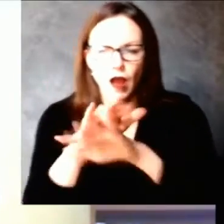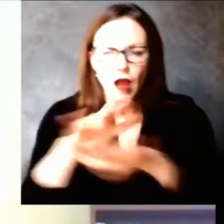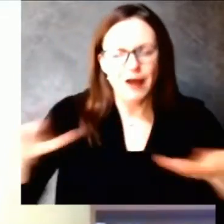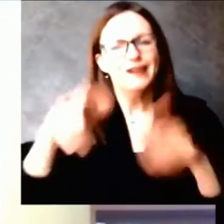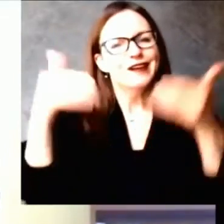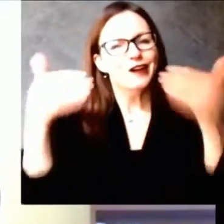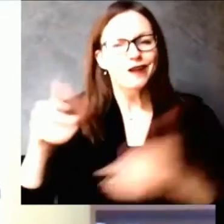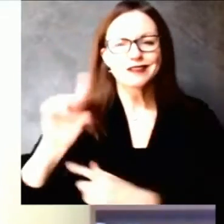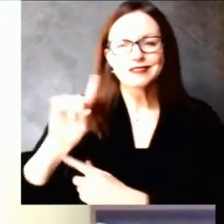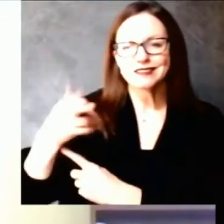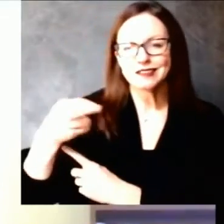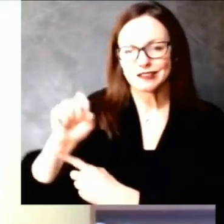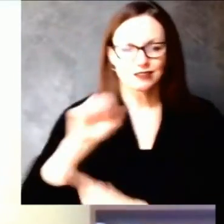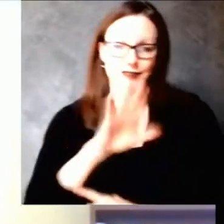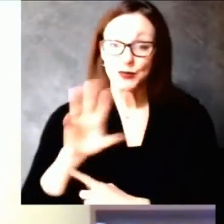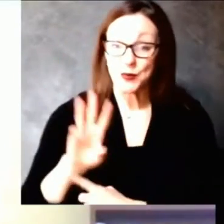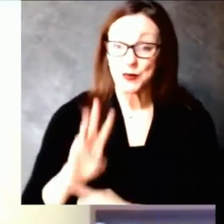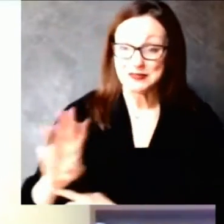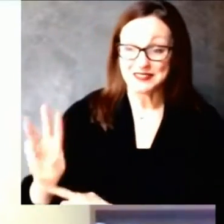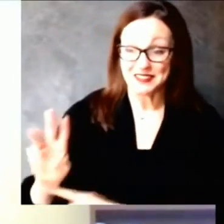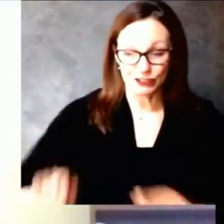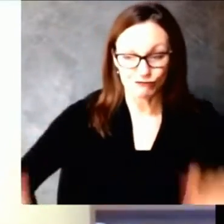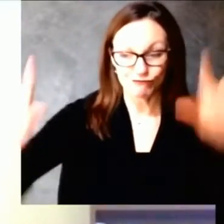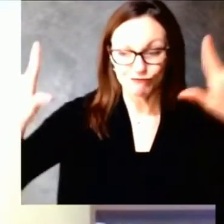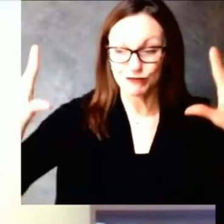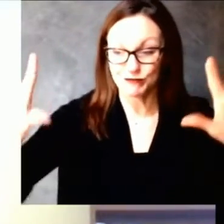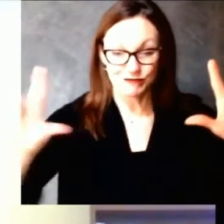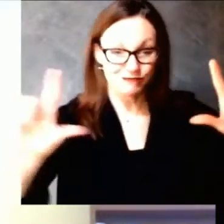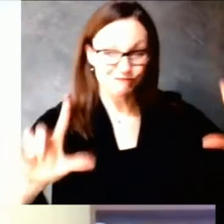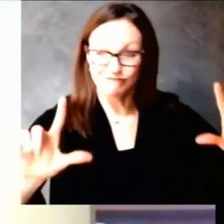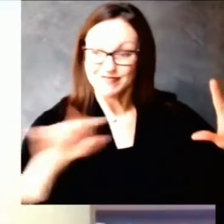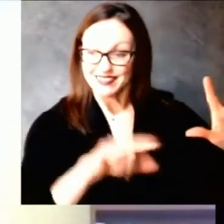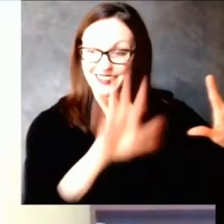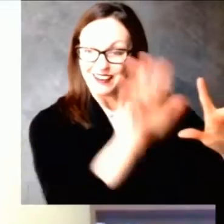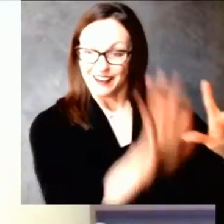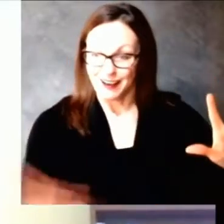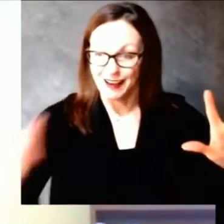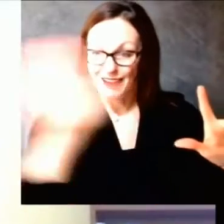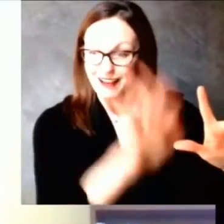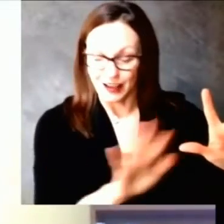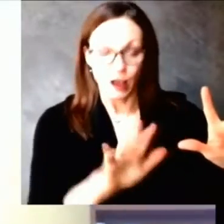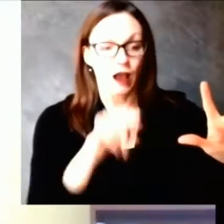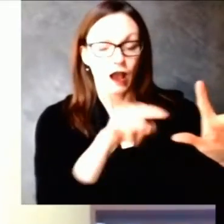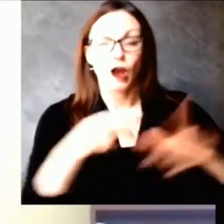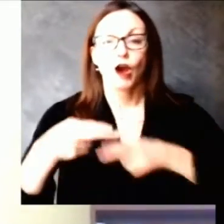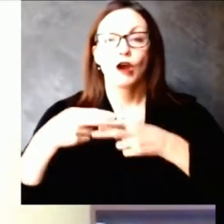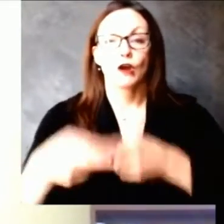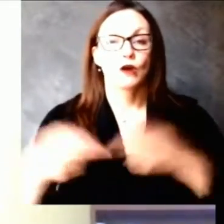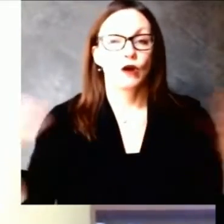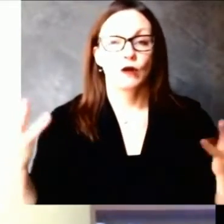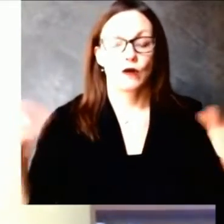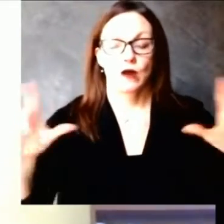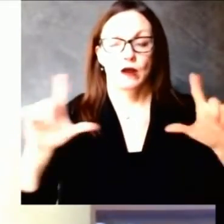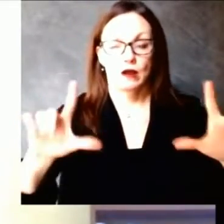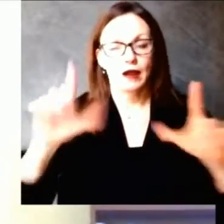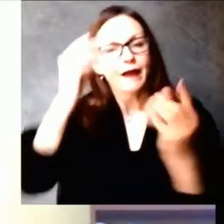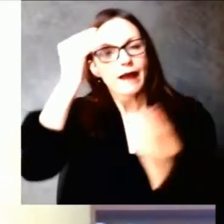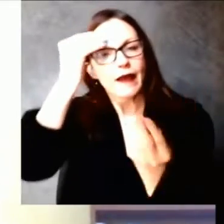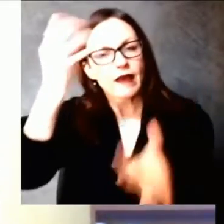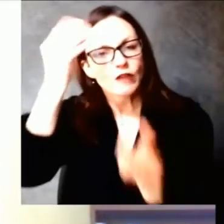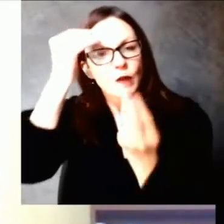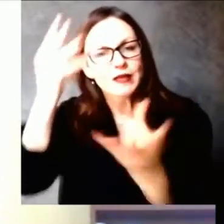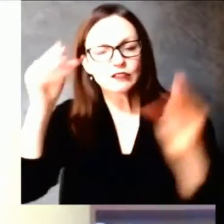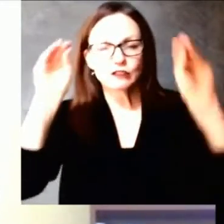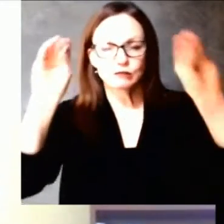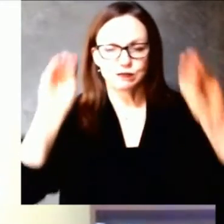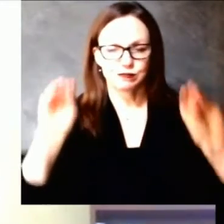new data display is part of our commitment to transparency in our COVID-19 response. The